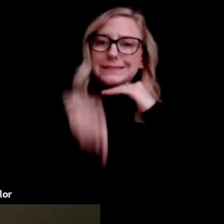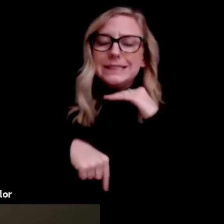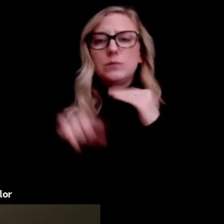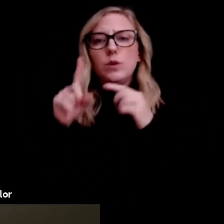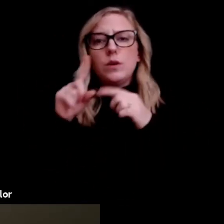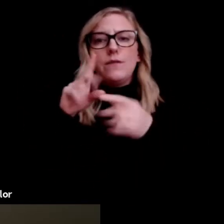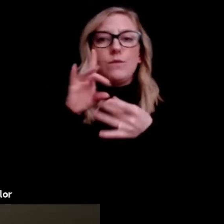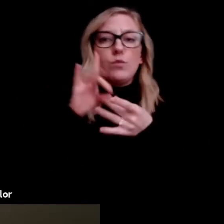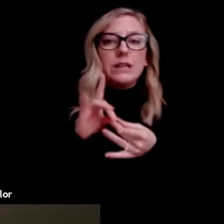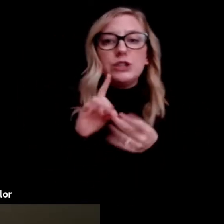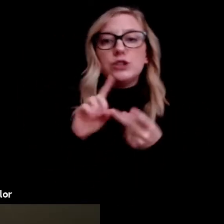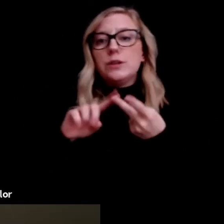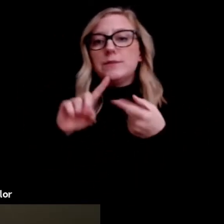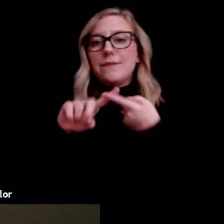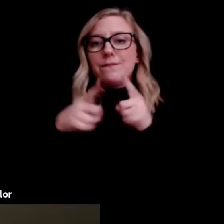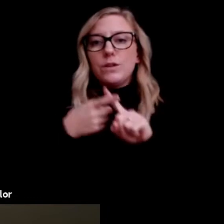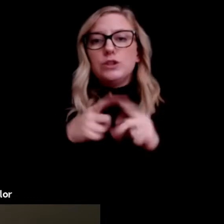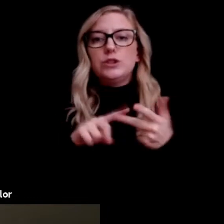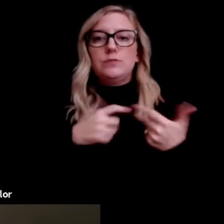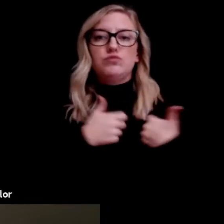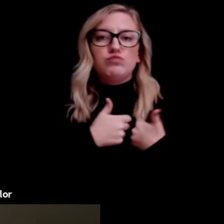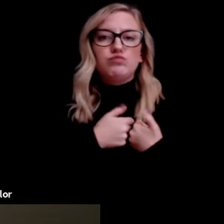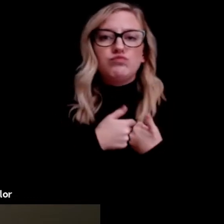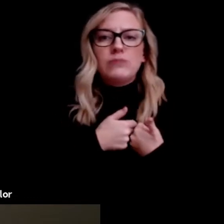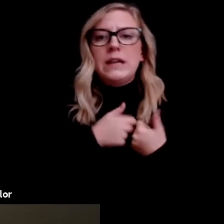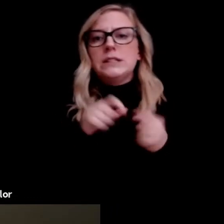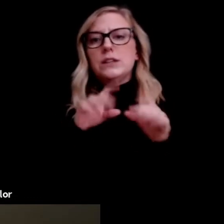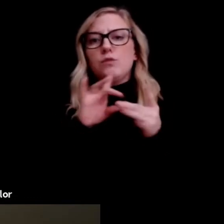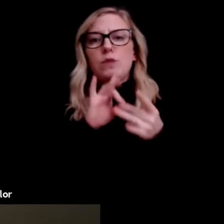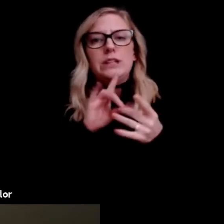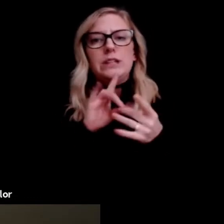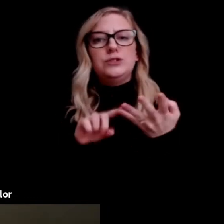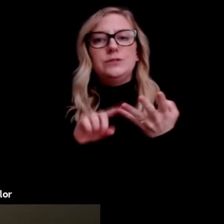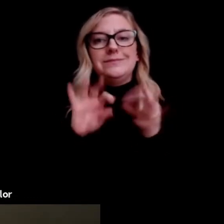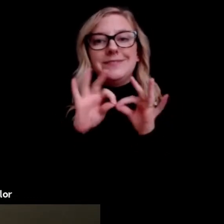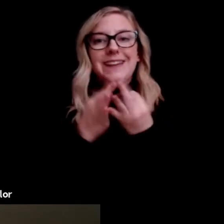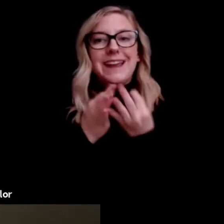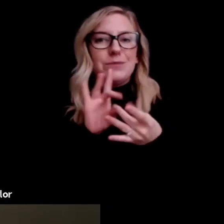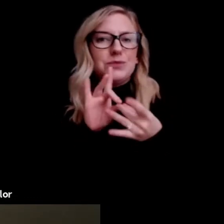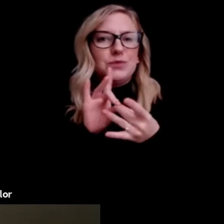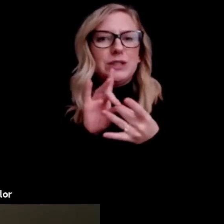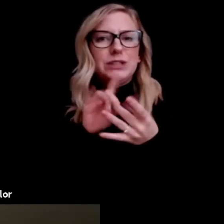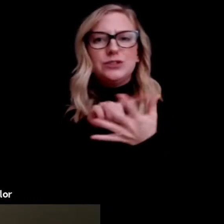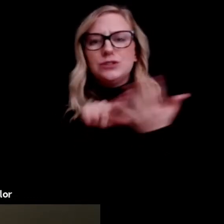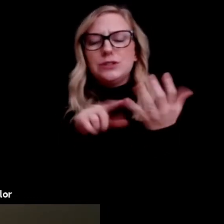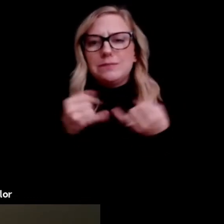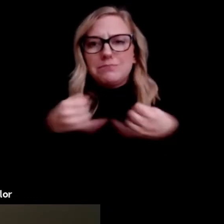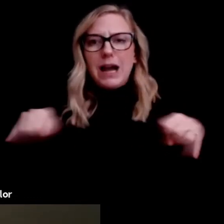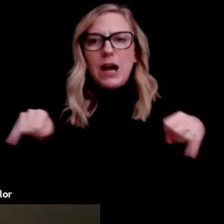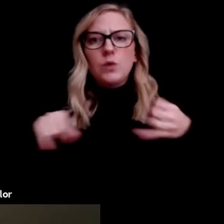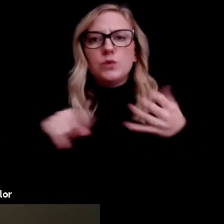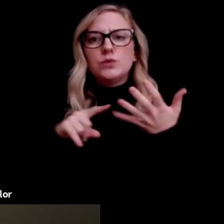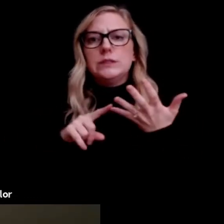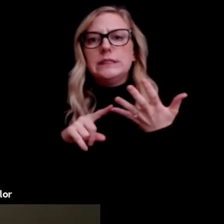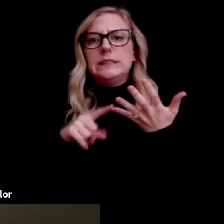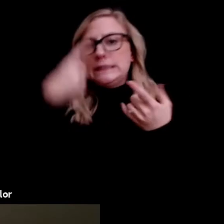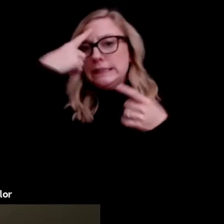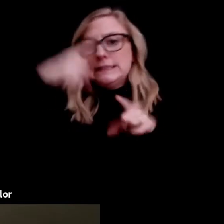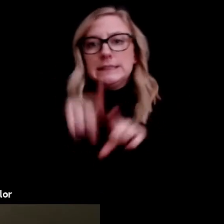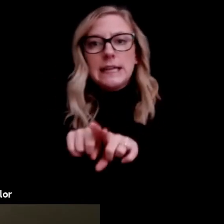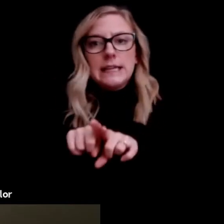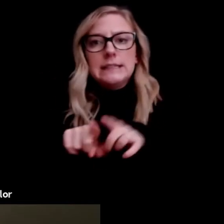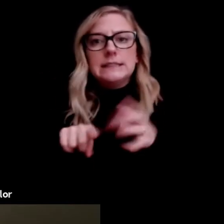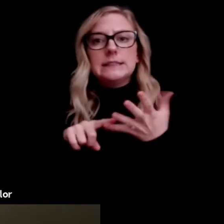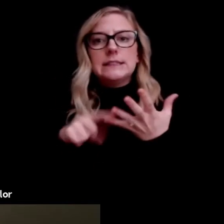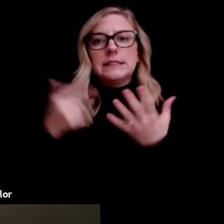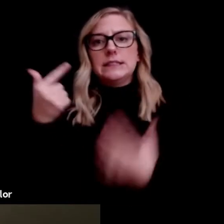friendships, romantic relationships, familial relationships. It's about boundaries and consent, gender